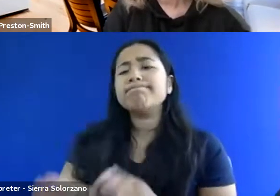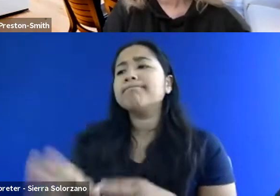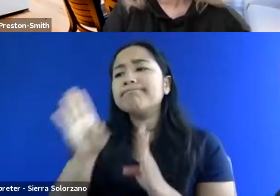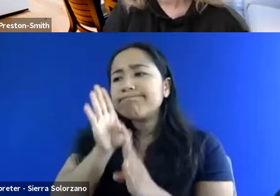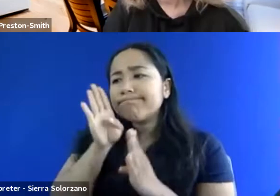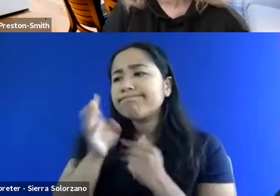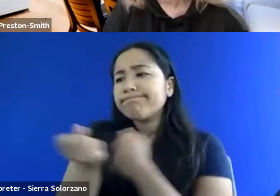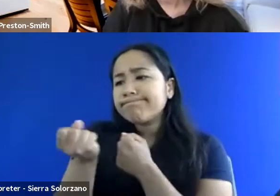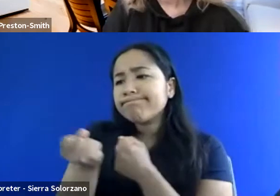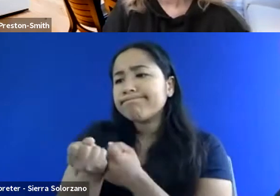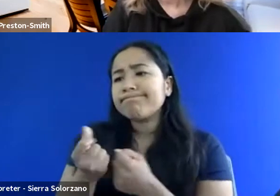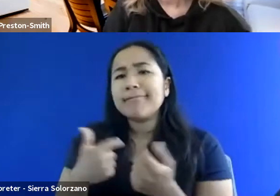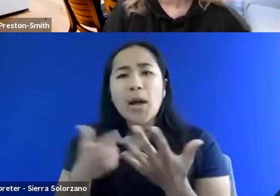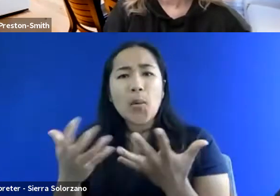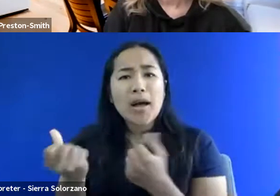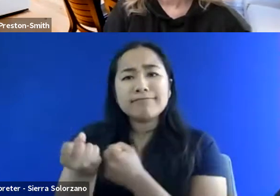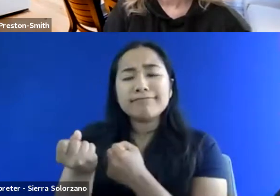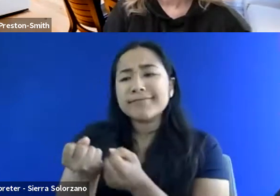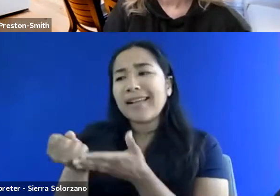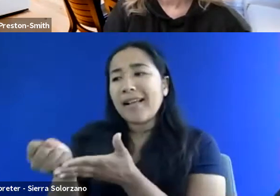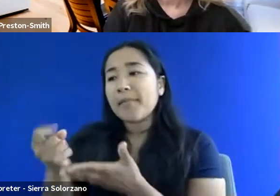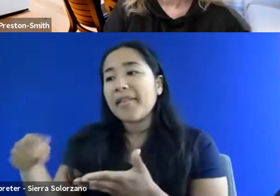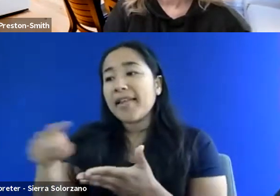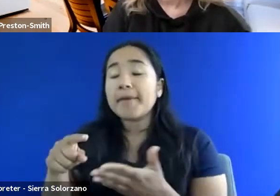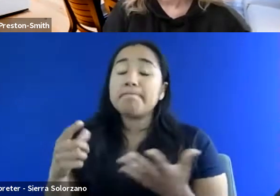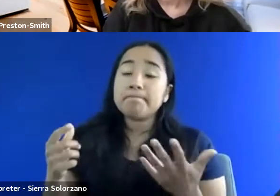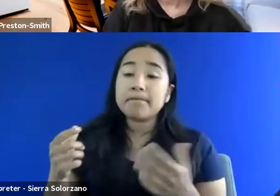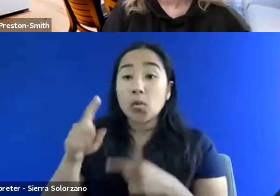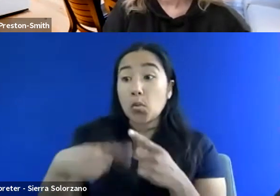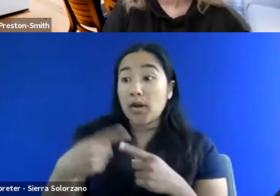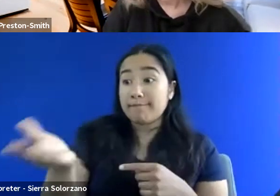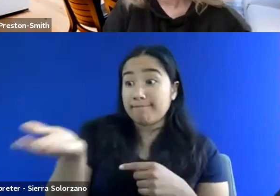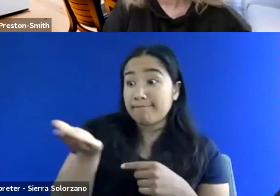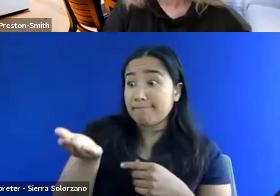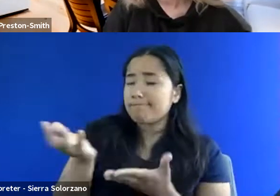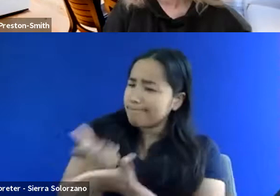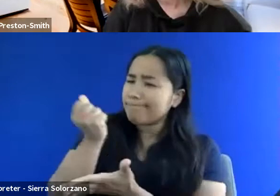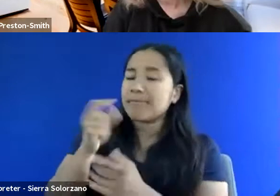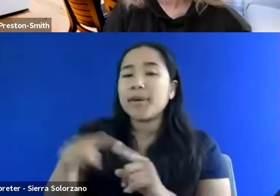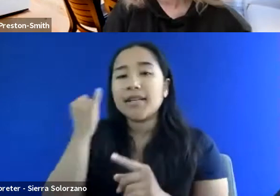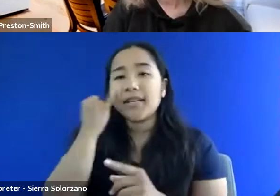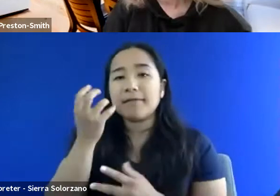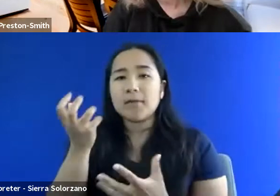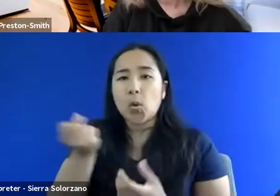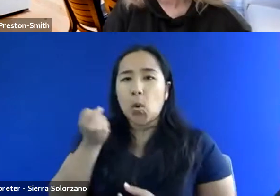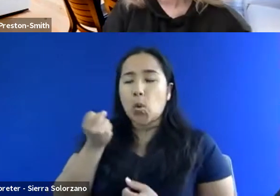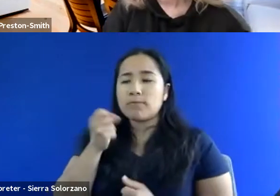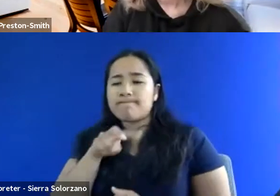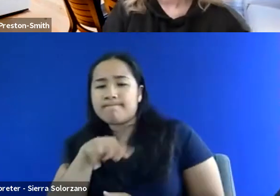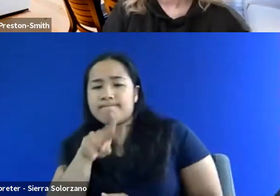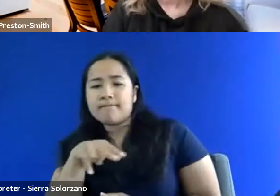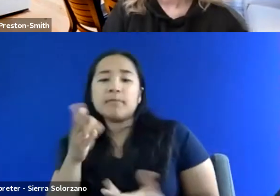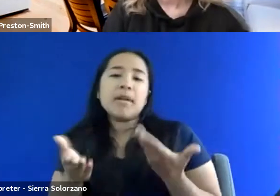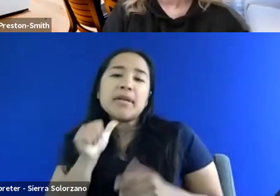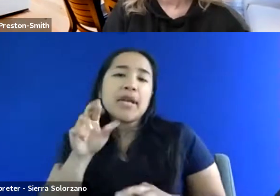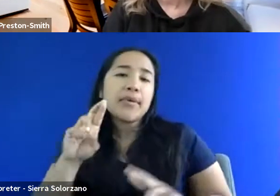to reach out to them. Um, I think that you have to take the opportunities that are given to you, but if they're holding back, it may just be that they're not ready to